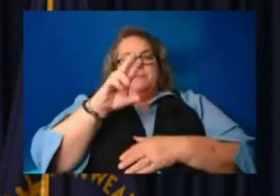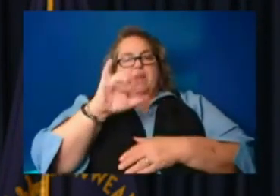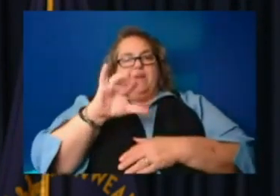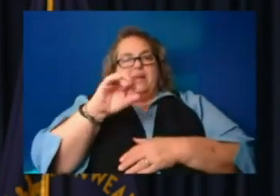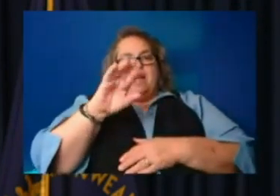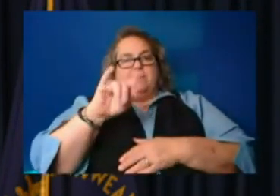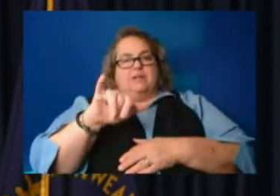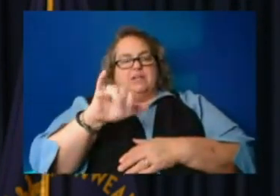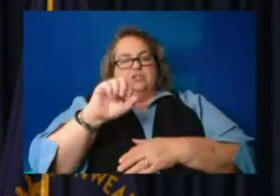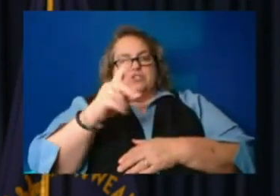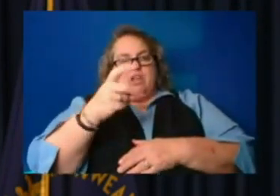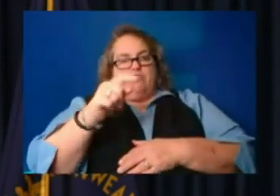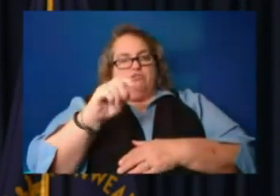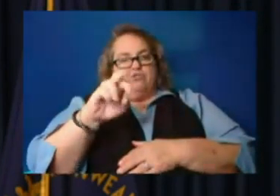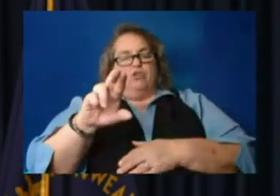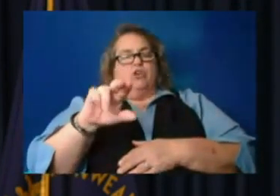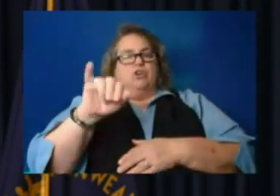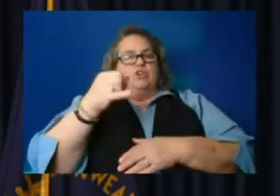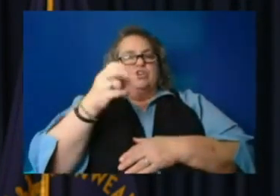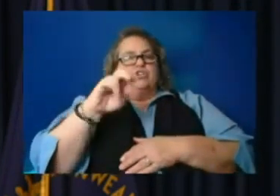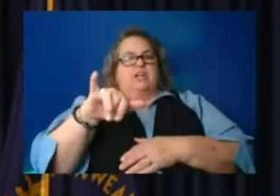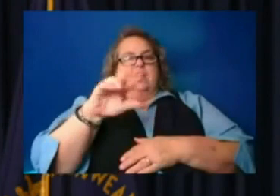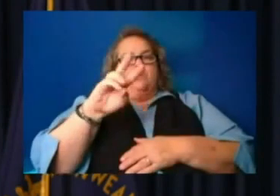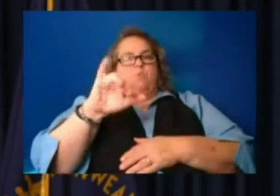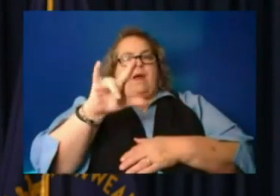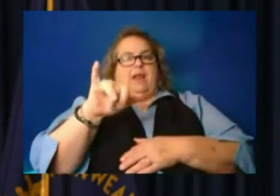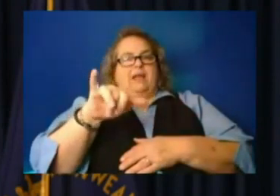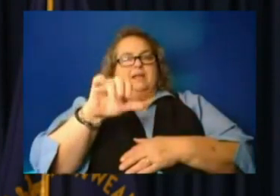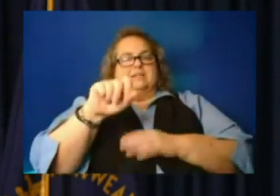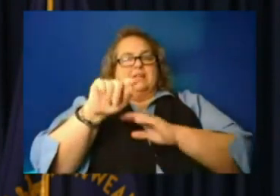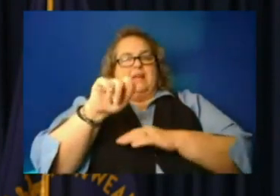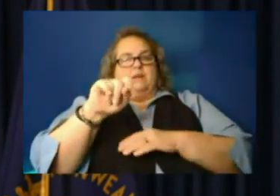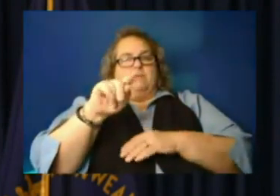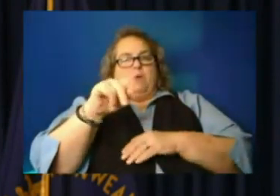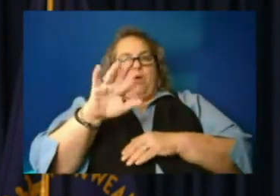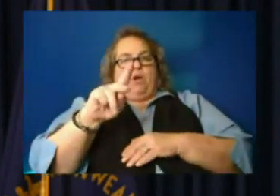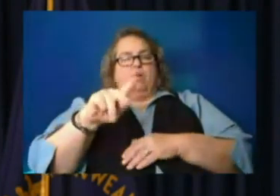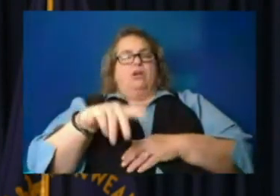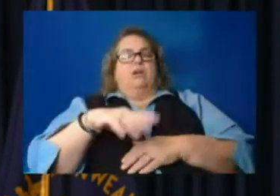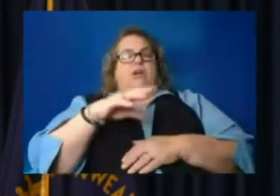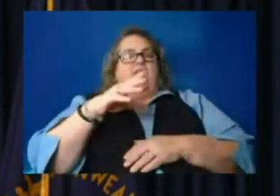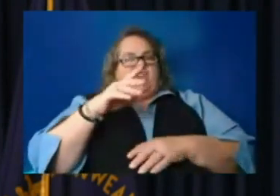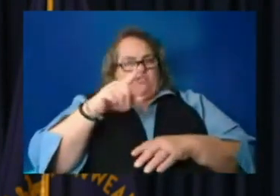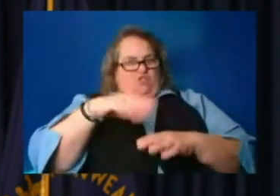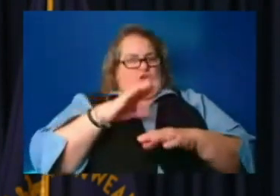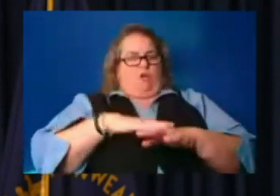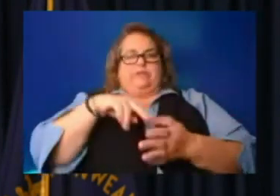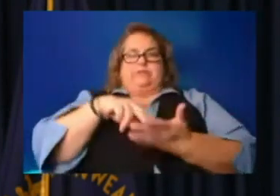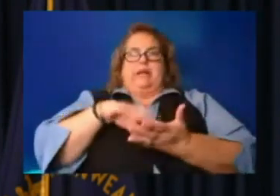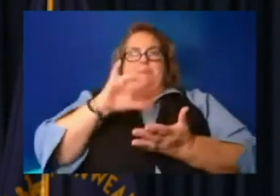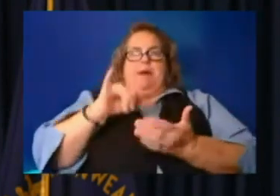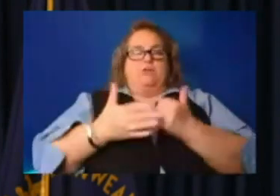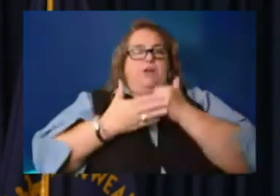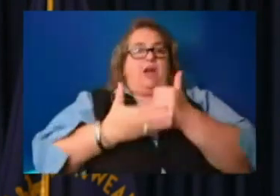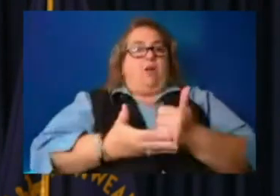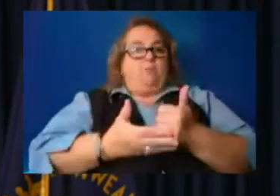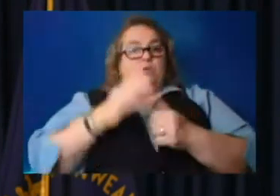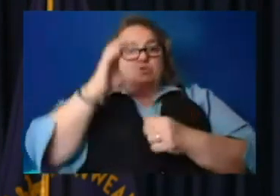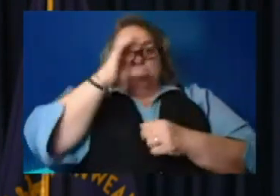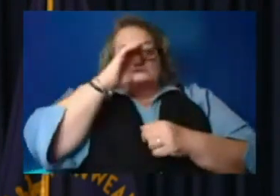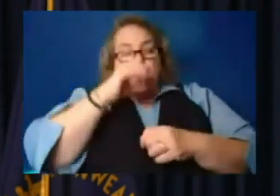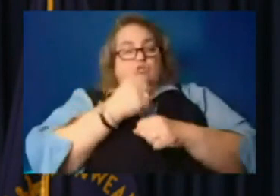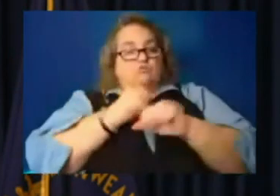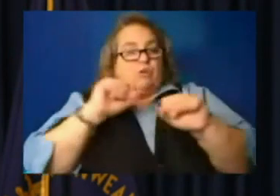State Park and Wolf County shelters. They're on standby to be of help to search and rescue responders as well.